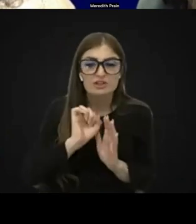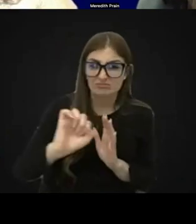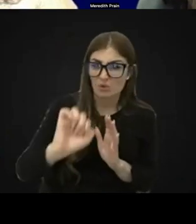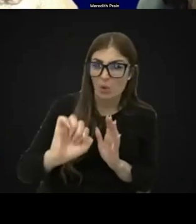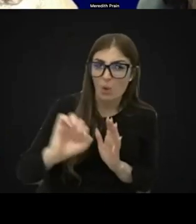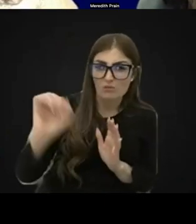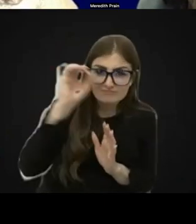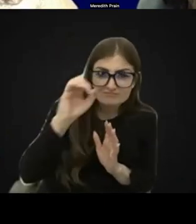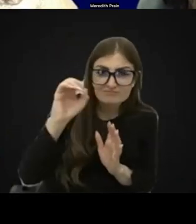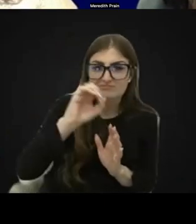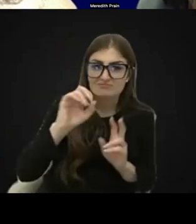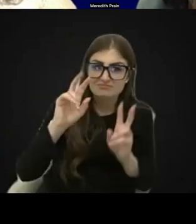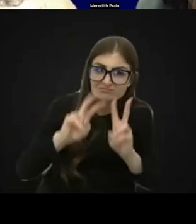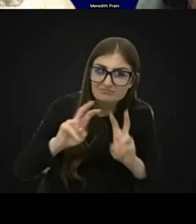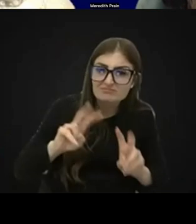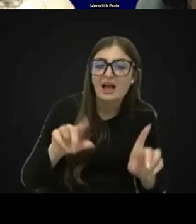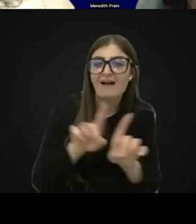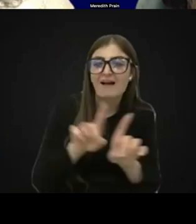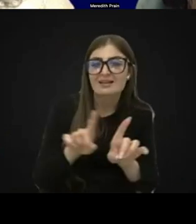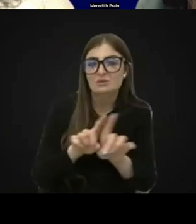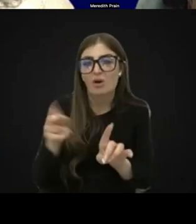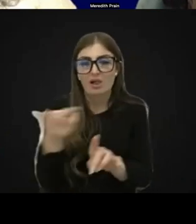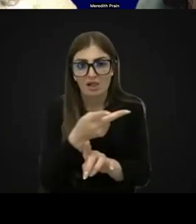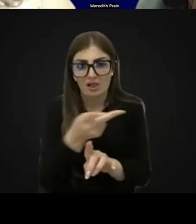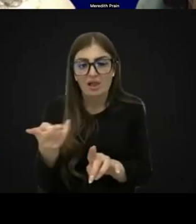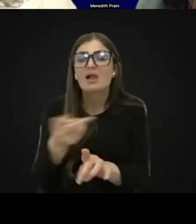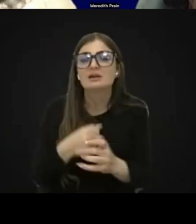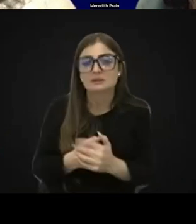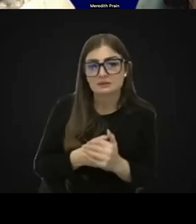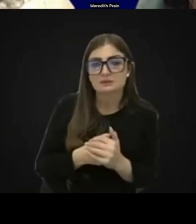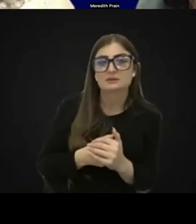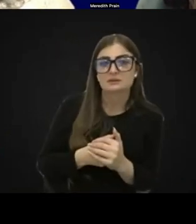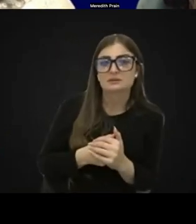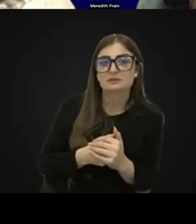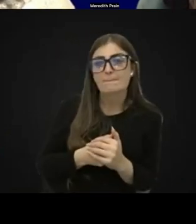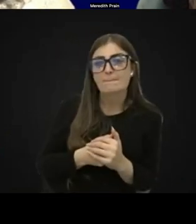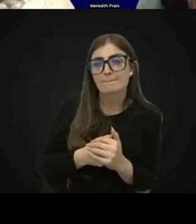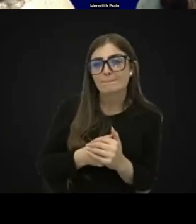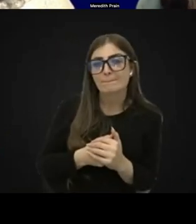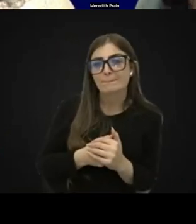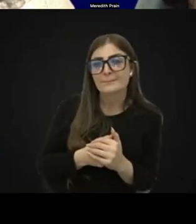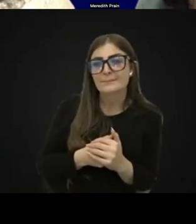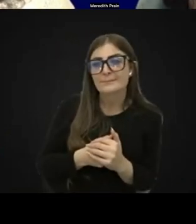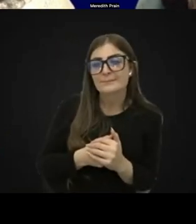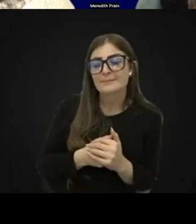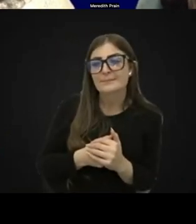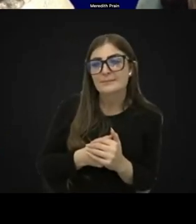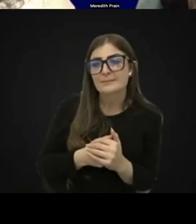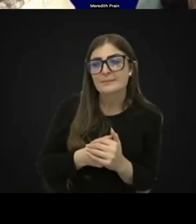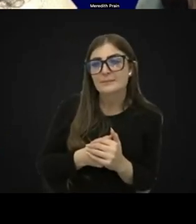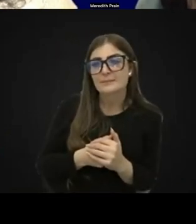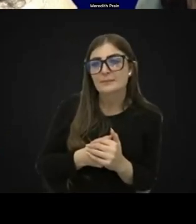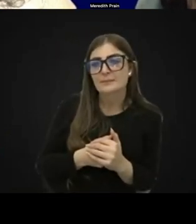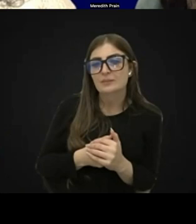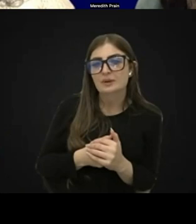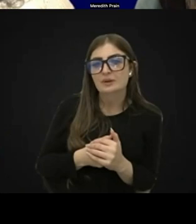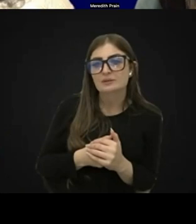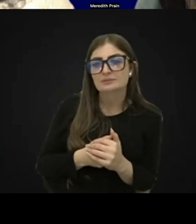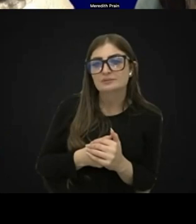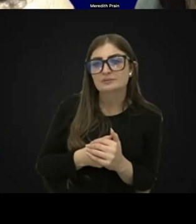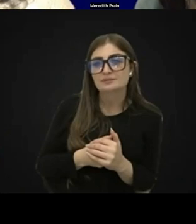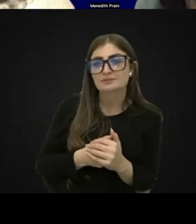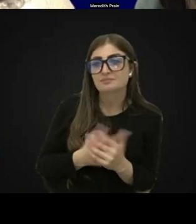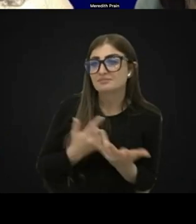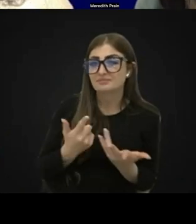about what you're seeing as well. So it's actually